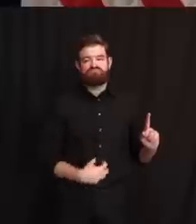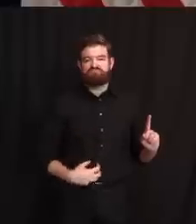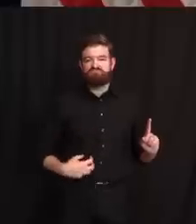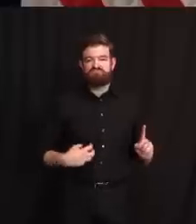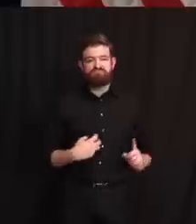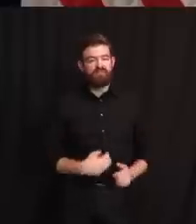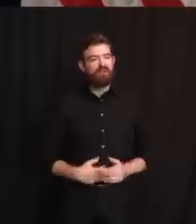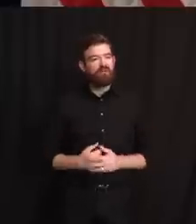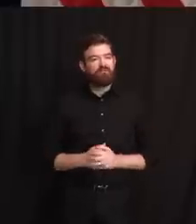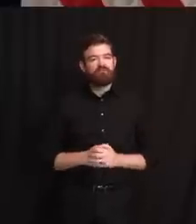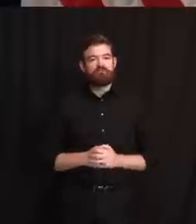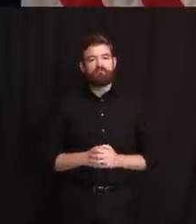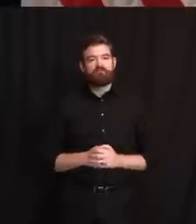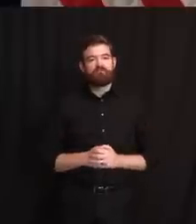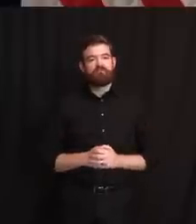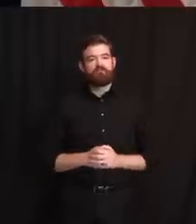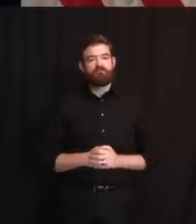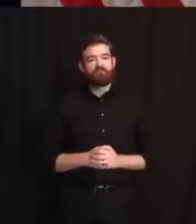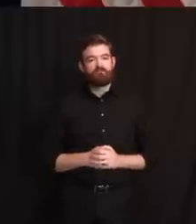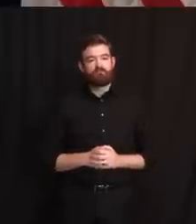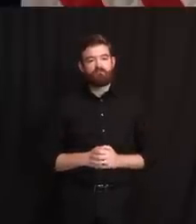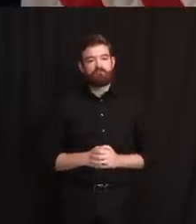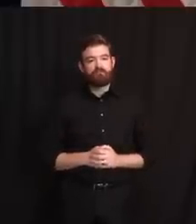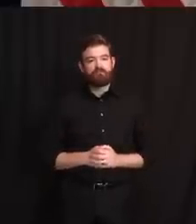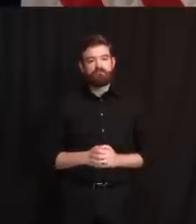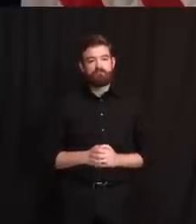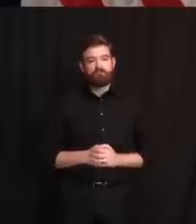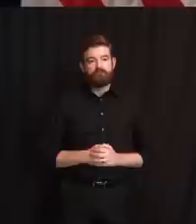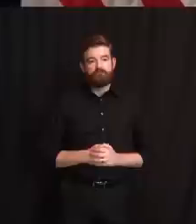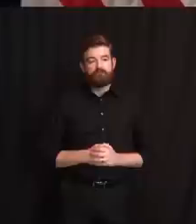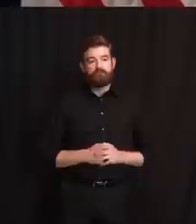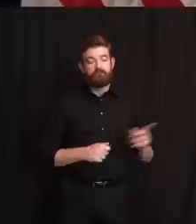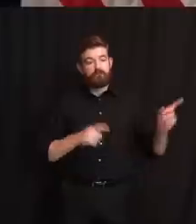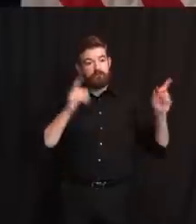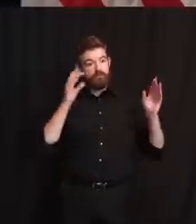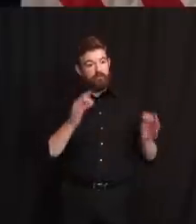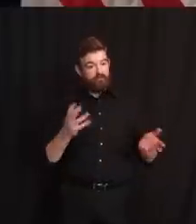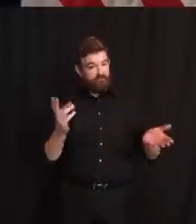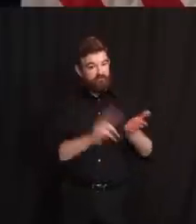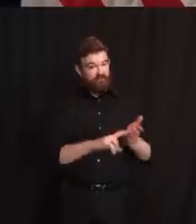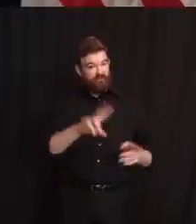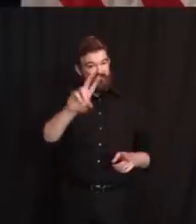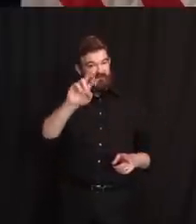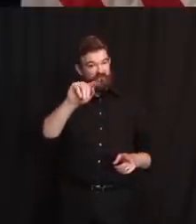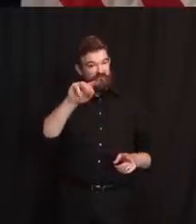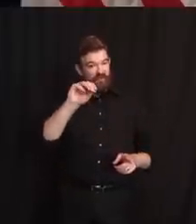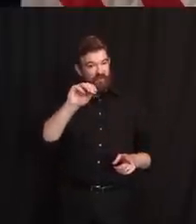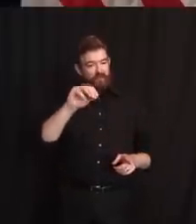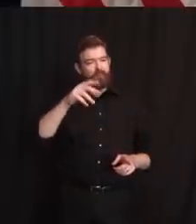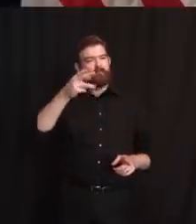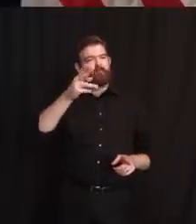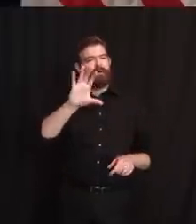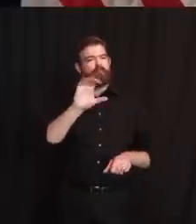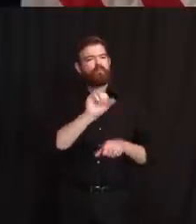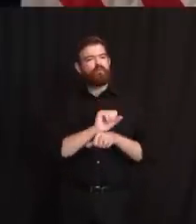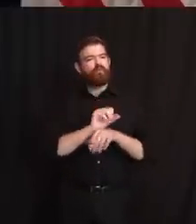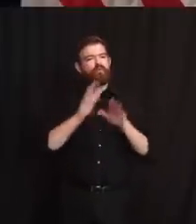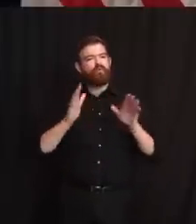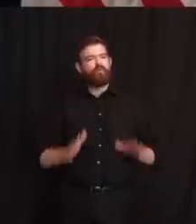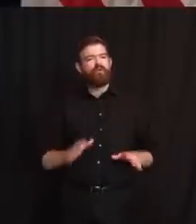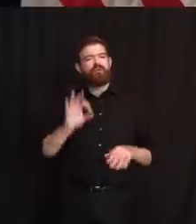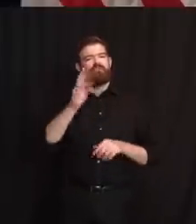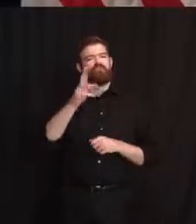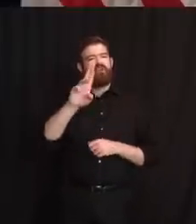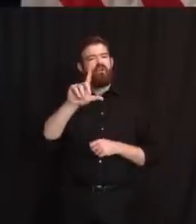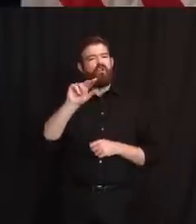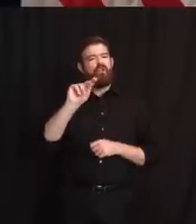Thanks. Have you decided whether to sign or veto the Senate president's public worker furlough bill, especially since your Treasury Department is in budget discussions with